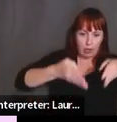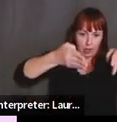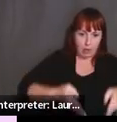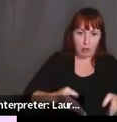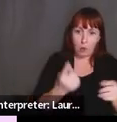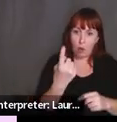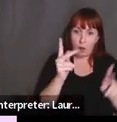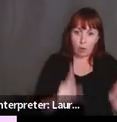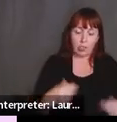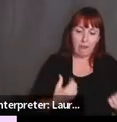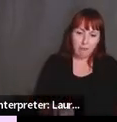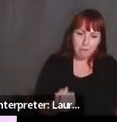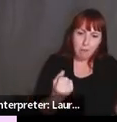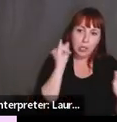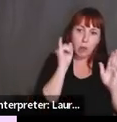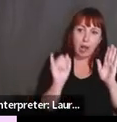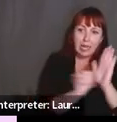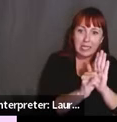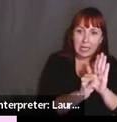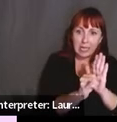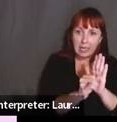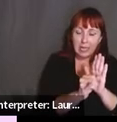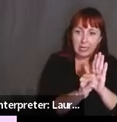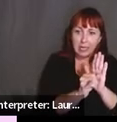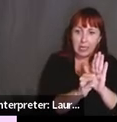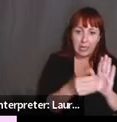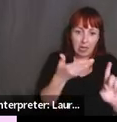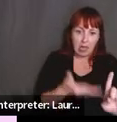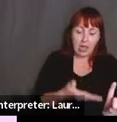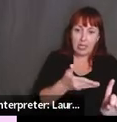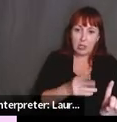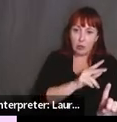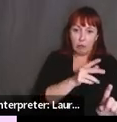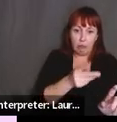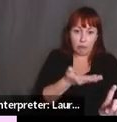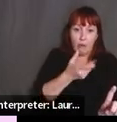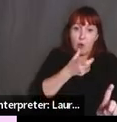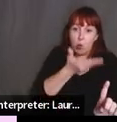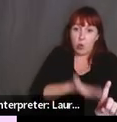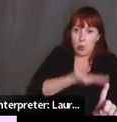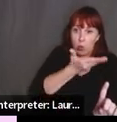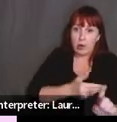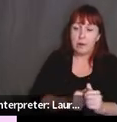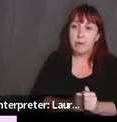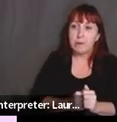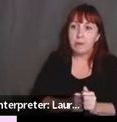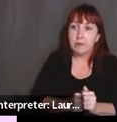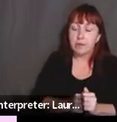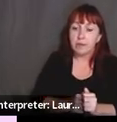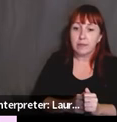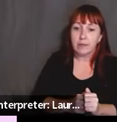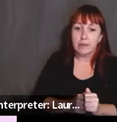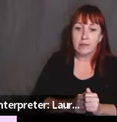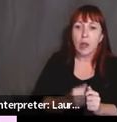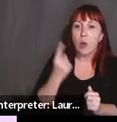identities, the multiple, uh, identity markers that were part of his persona. Um, and that's one of the